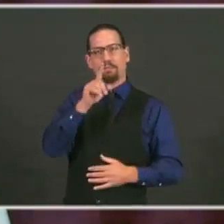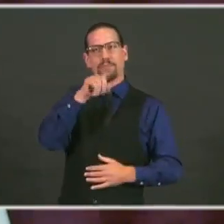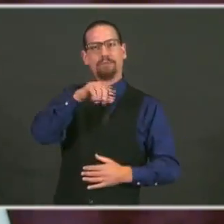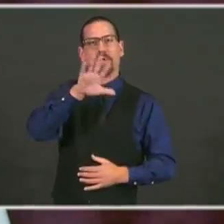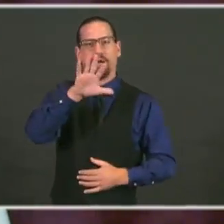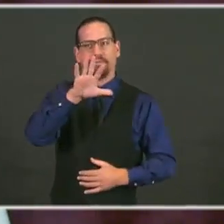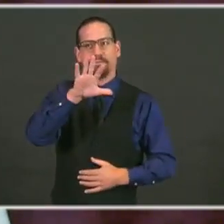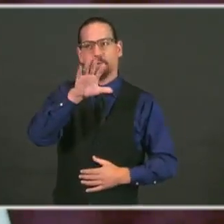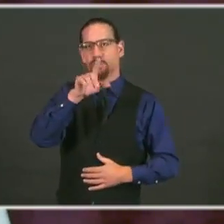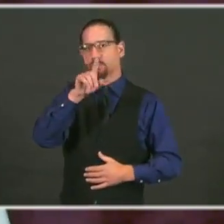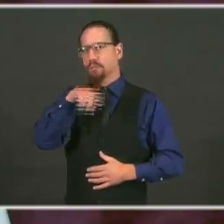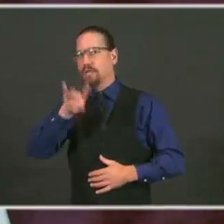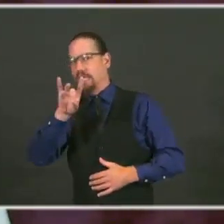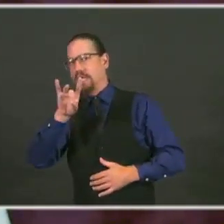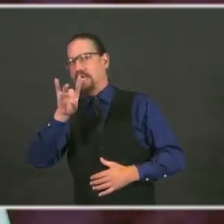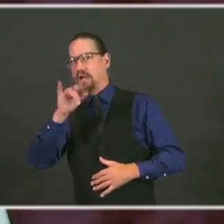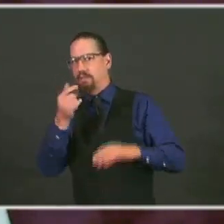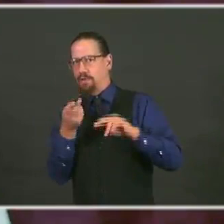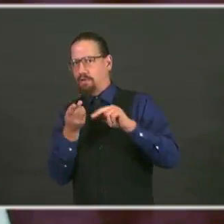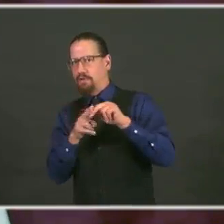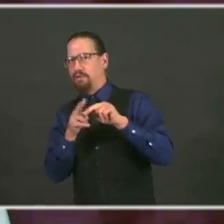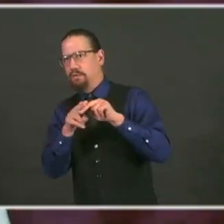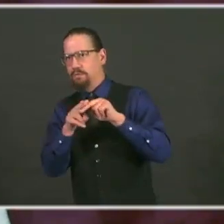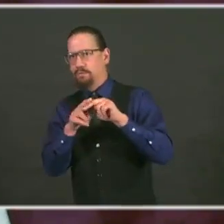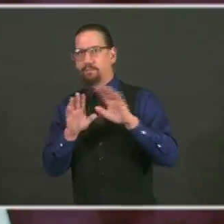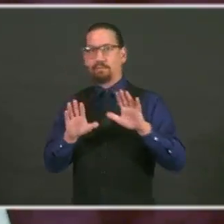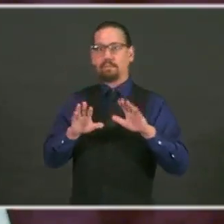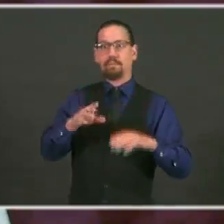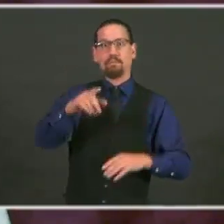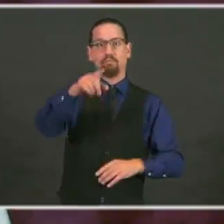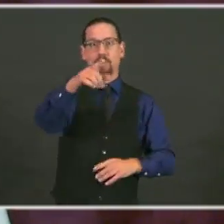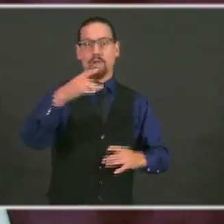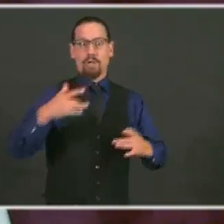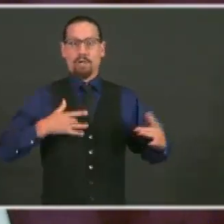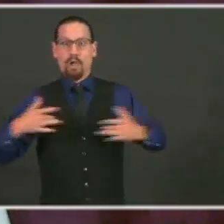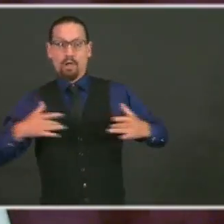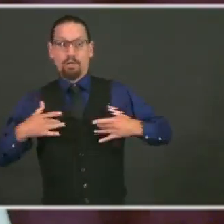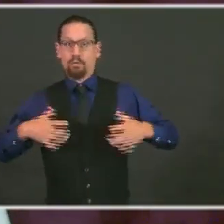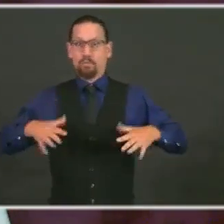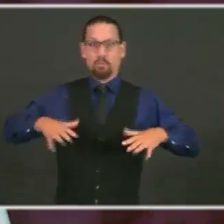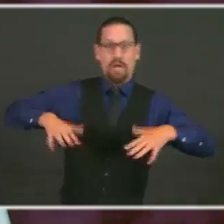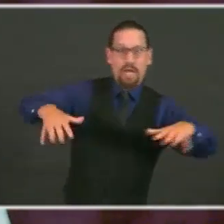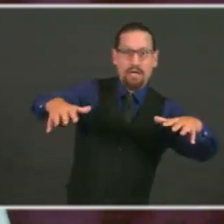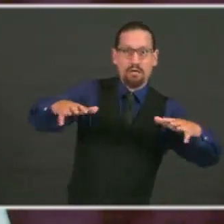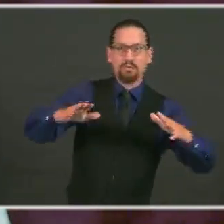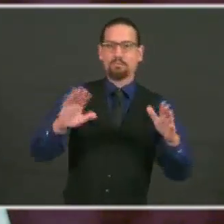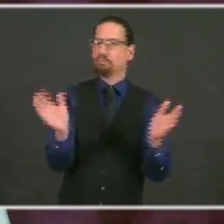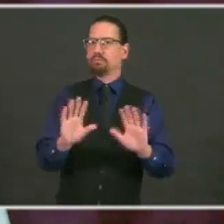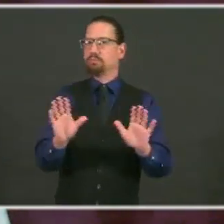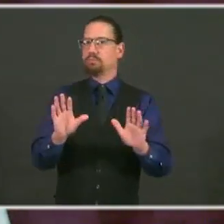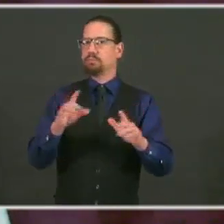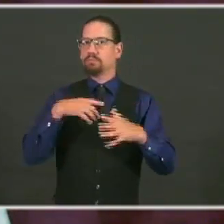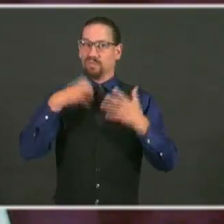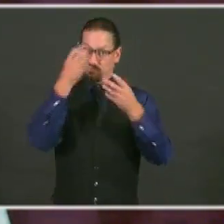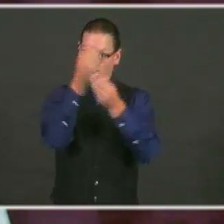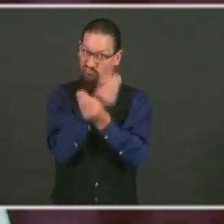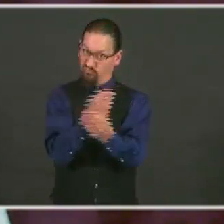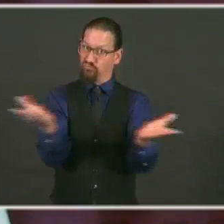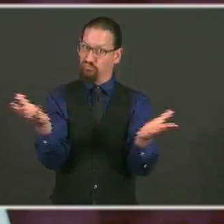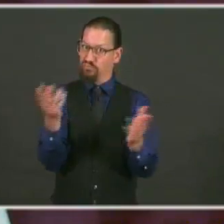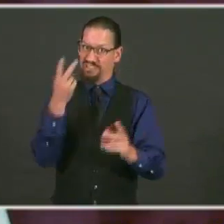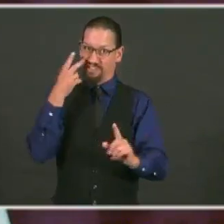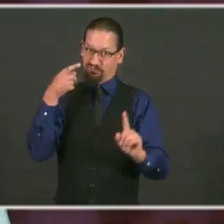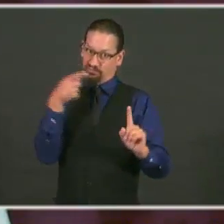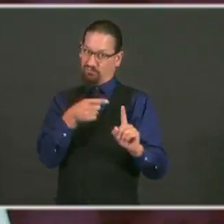a reason for alarm. However, a constant reminder to every single Rhode Islander, we're not out of the woods,